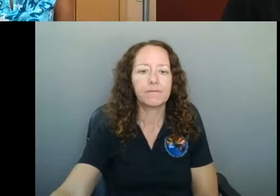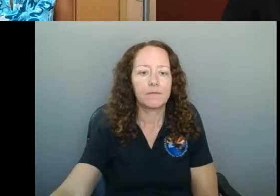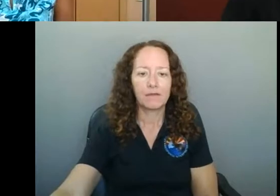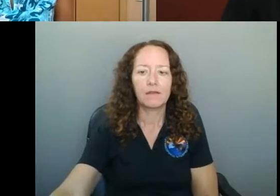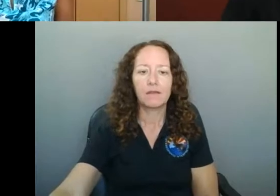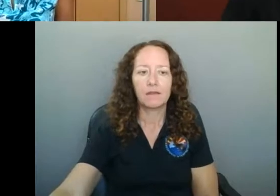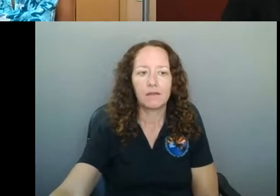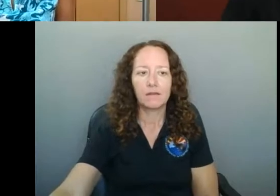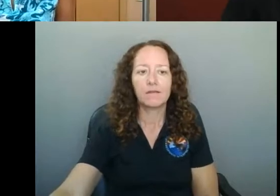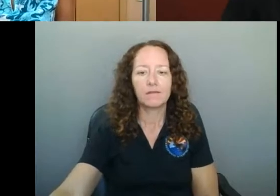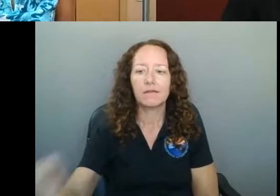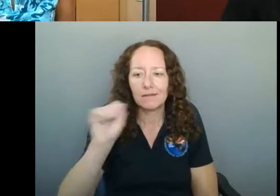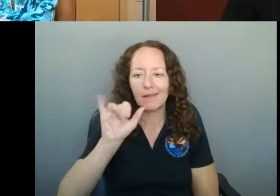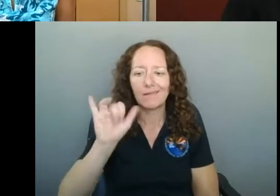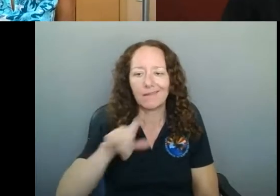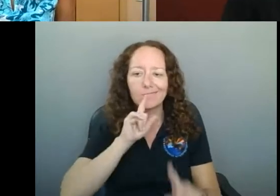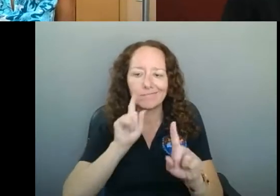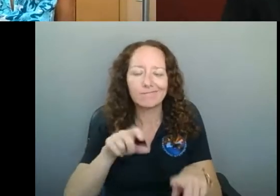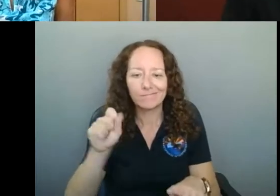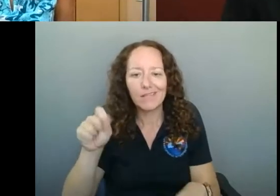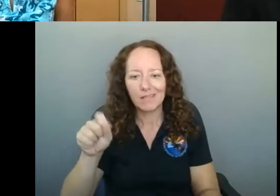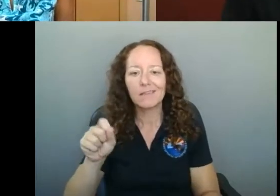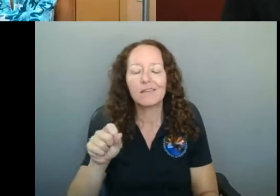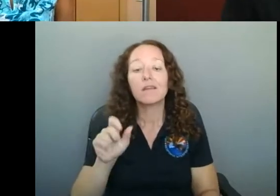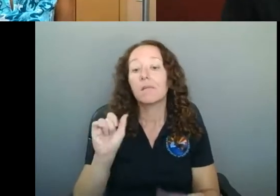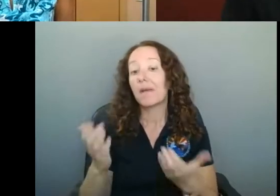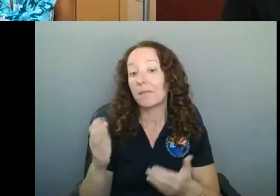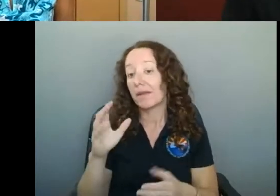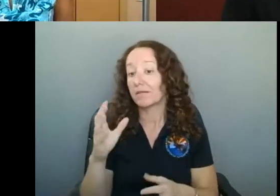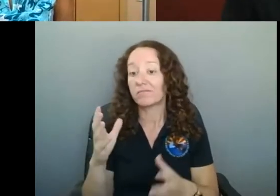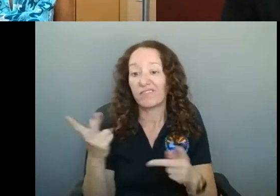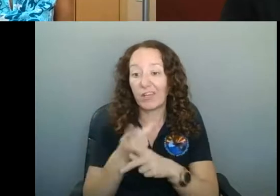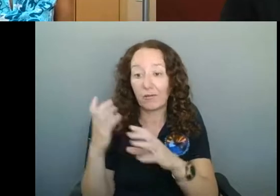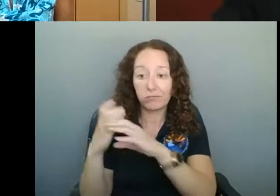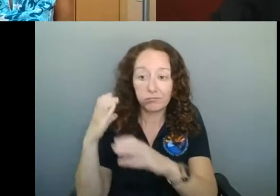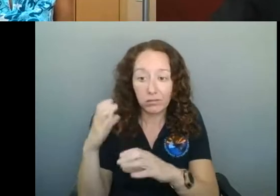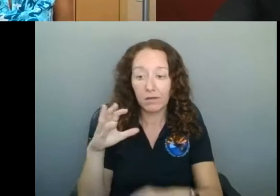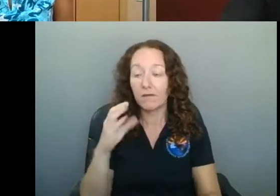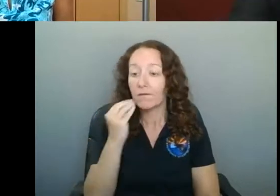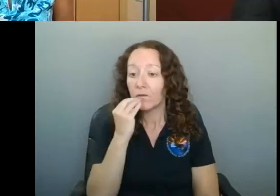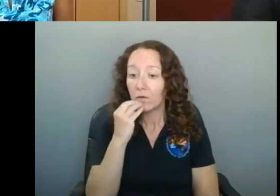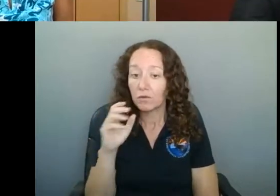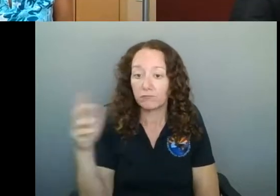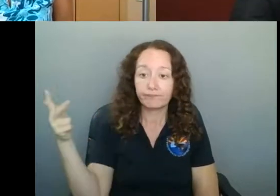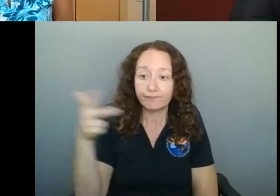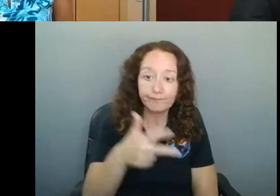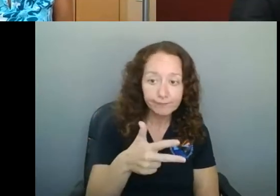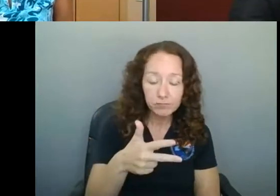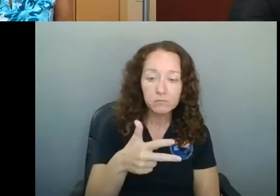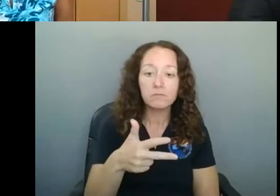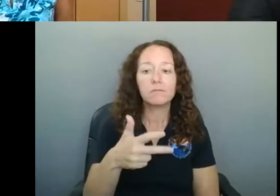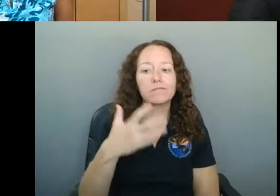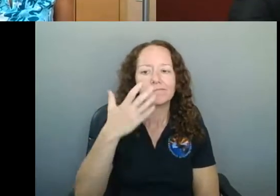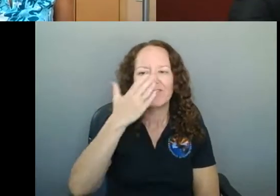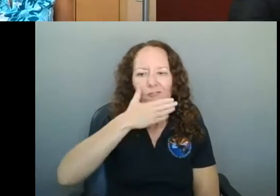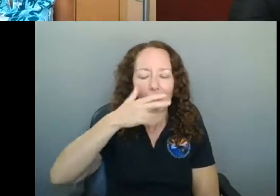bring in food trucks that could serve, provide some food service outdoors that people could dine in or cater or otherwise